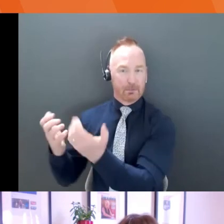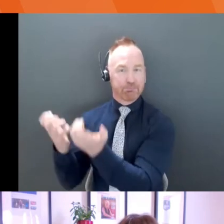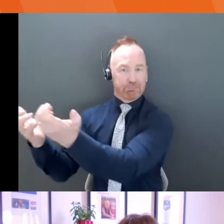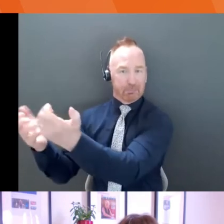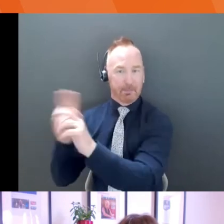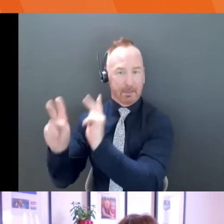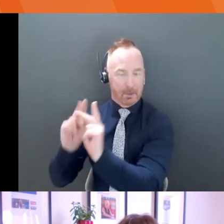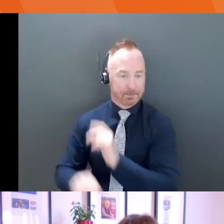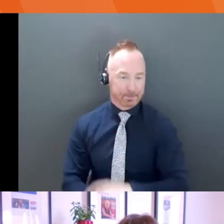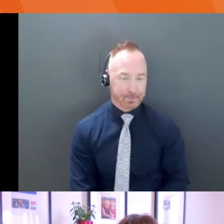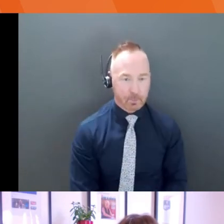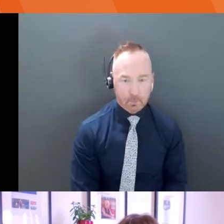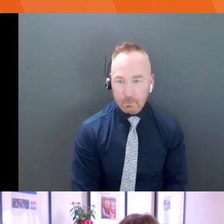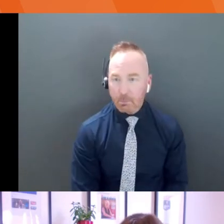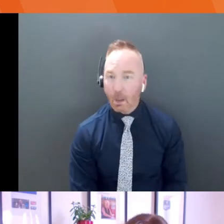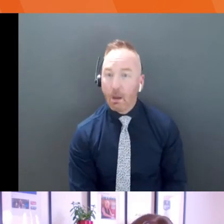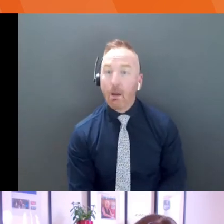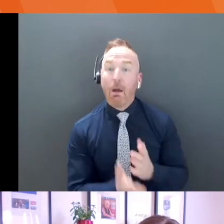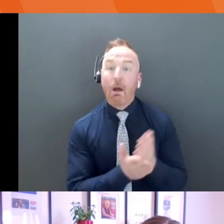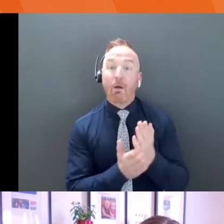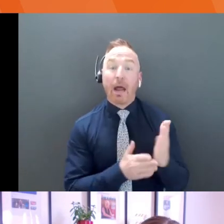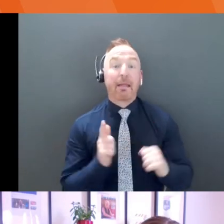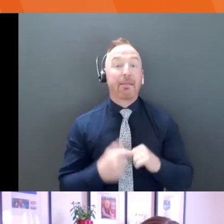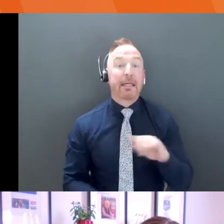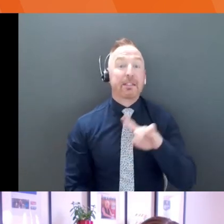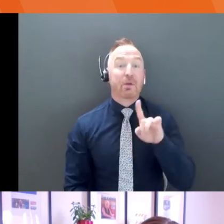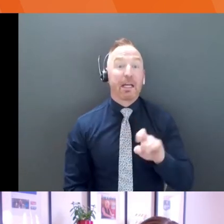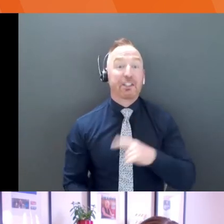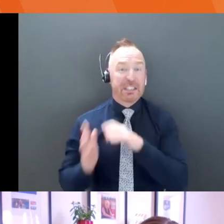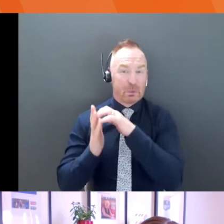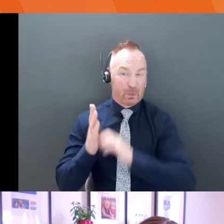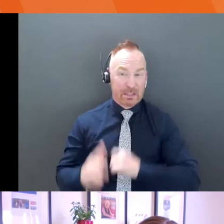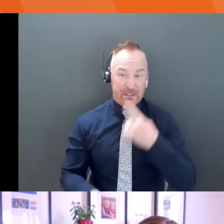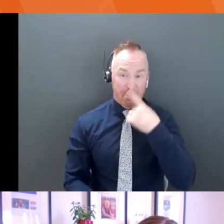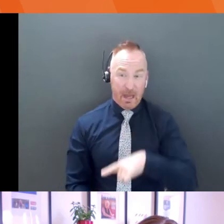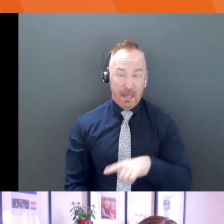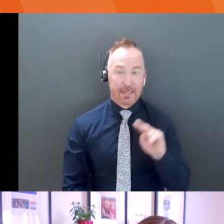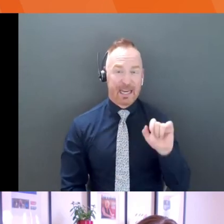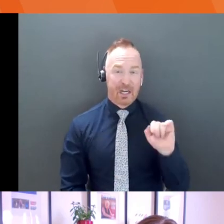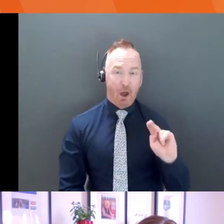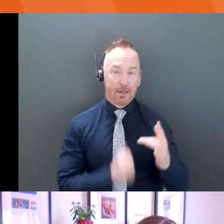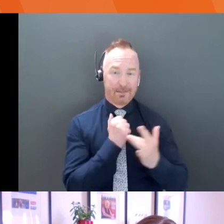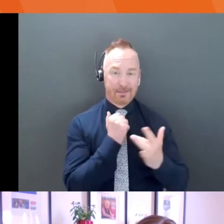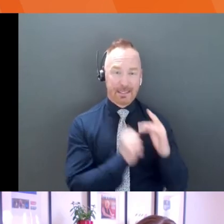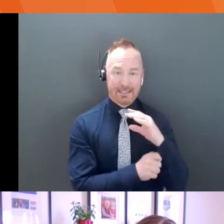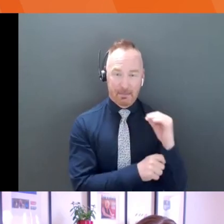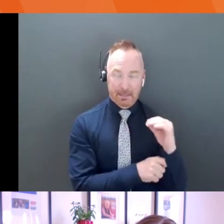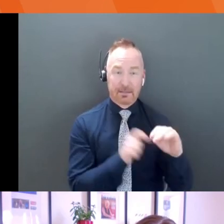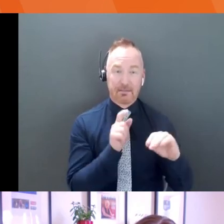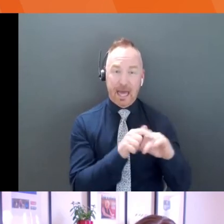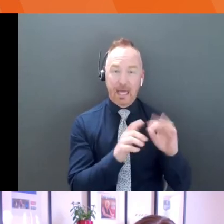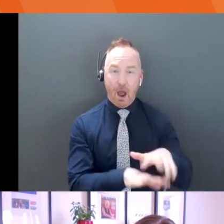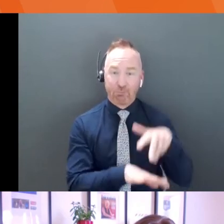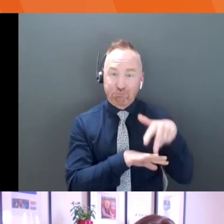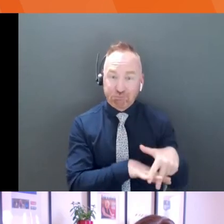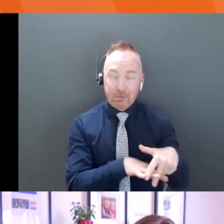Great. This one's a little bit longer. Can you please speak to non-tech type companies that are rooted in bricks and mortar